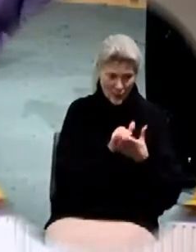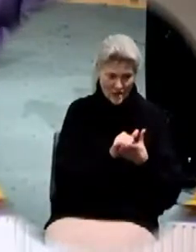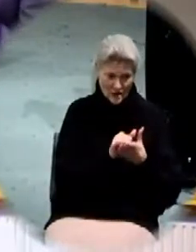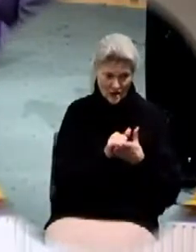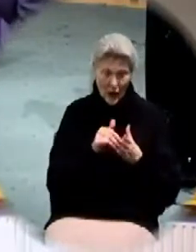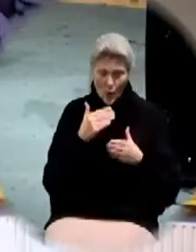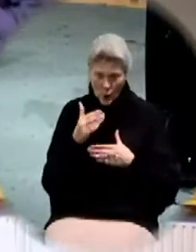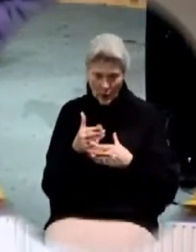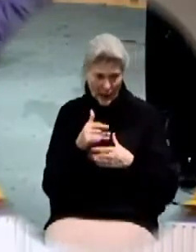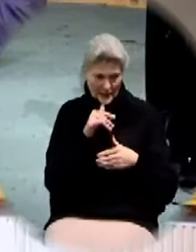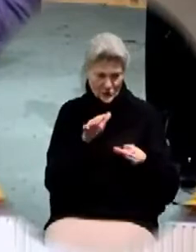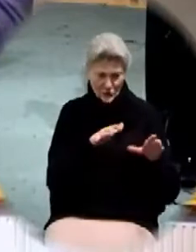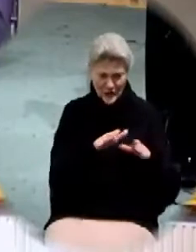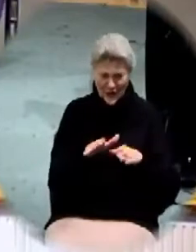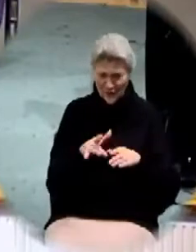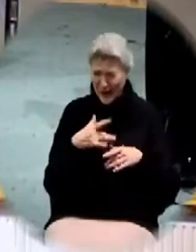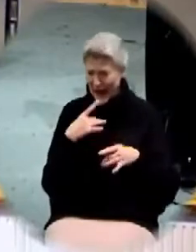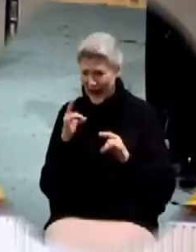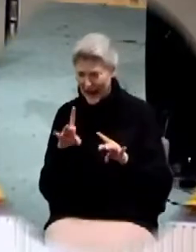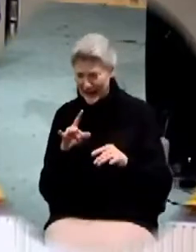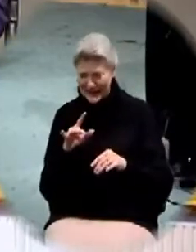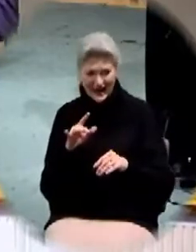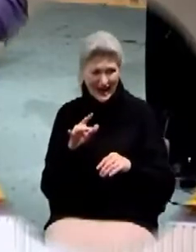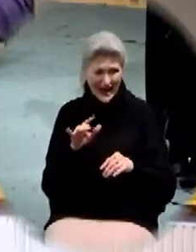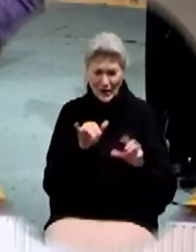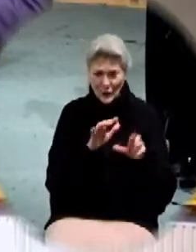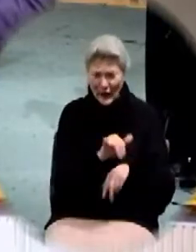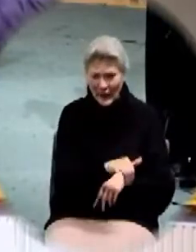do I not. But what I hate, that do I.